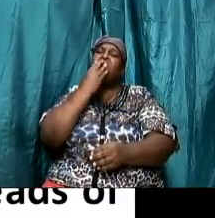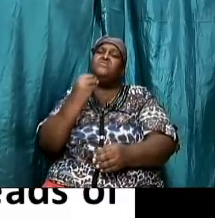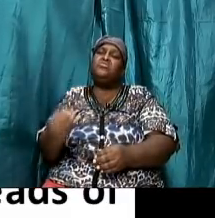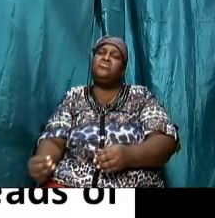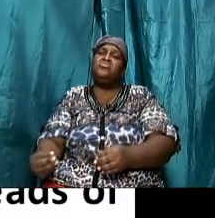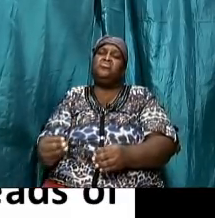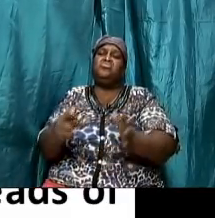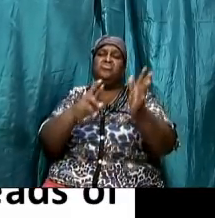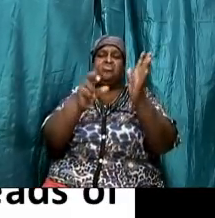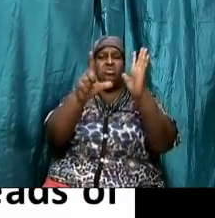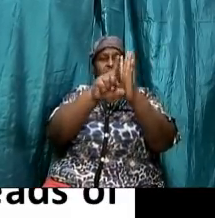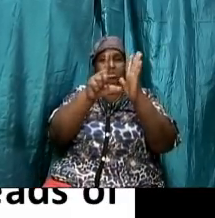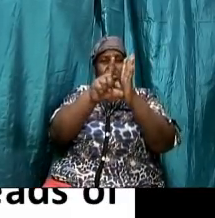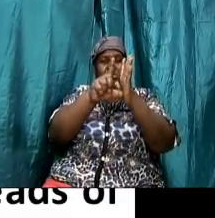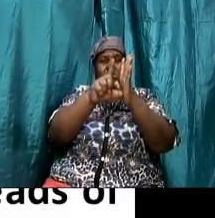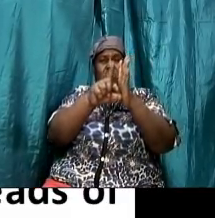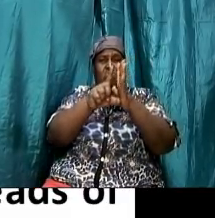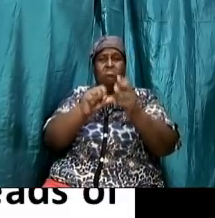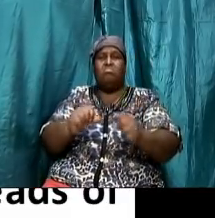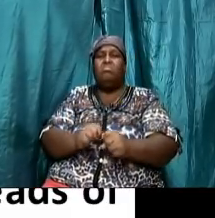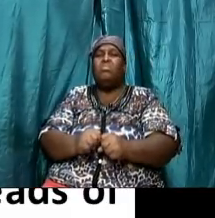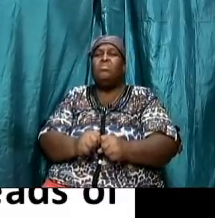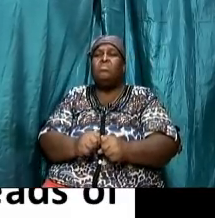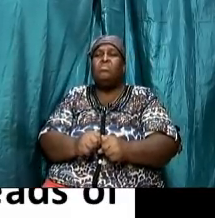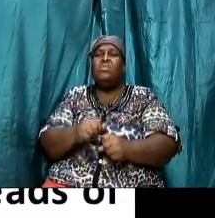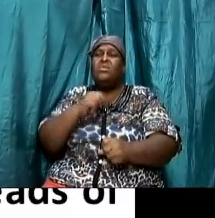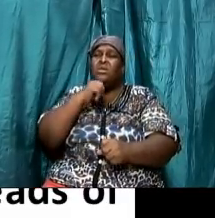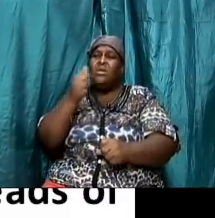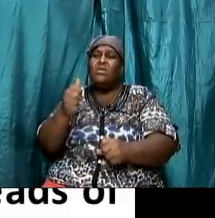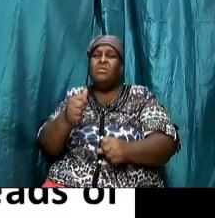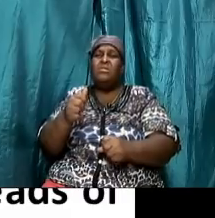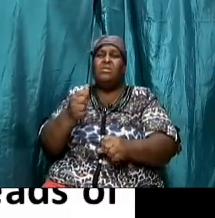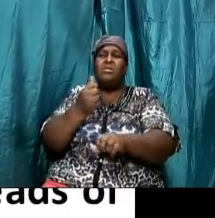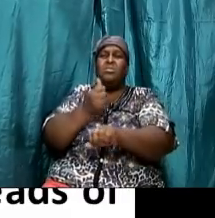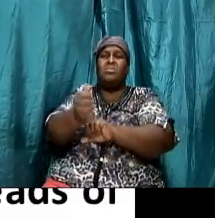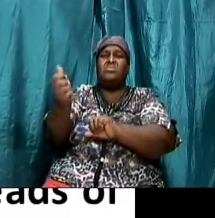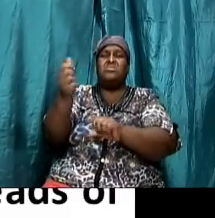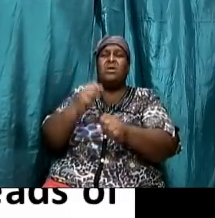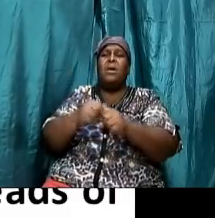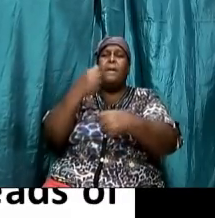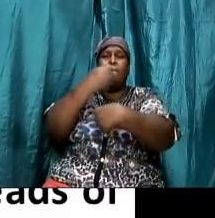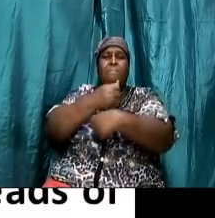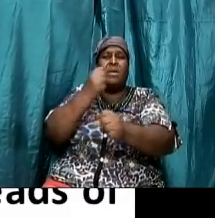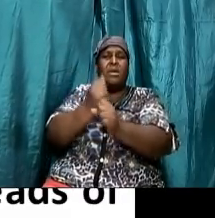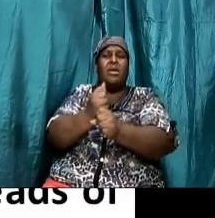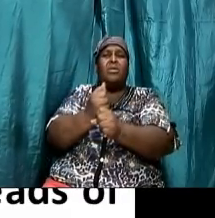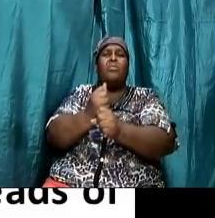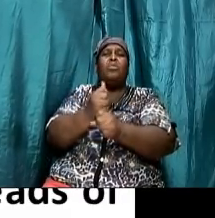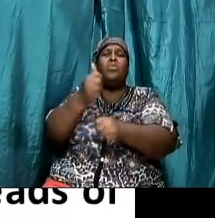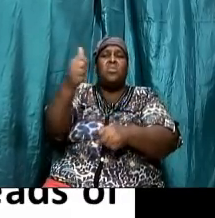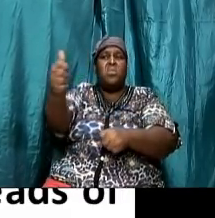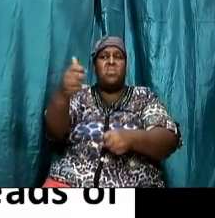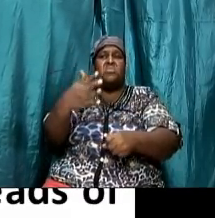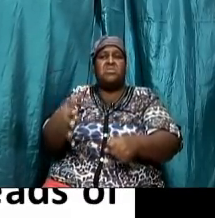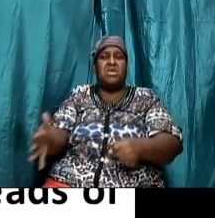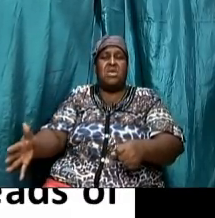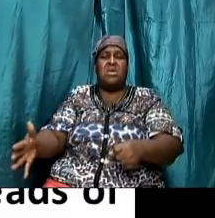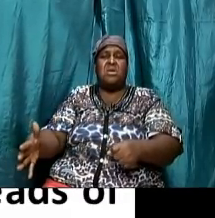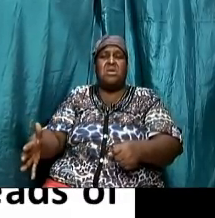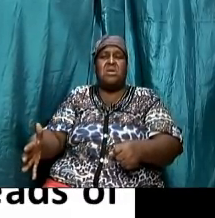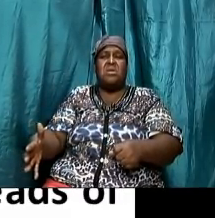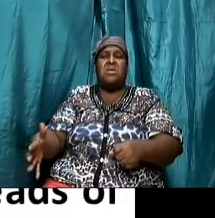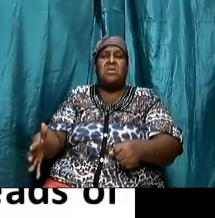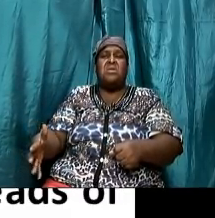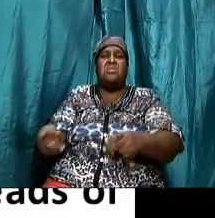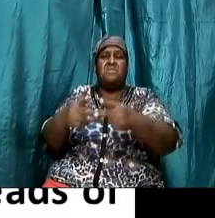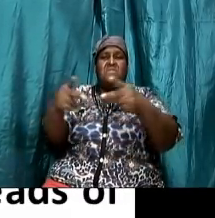so it wasn't a case just only by that they read in the law they made up their own thing they made themselves lord of